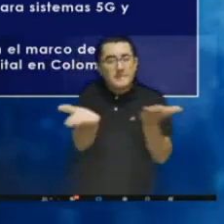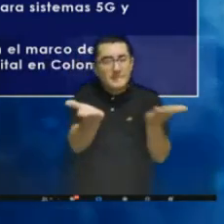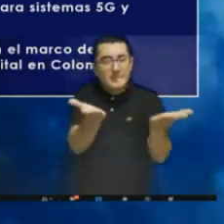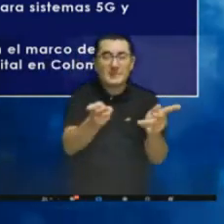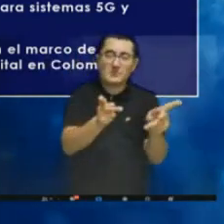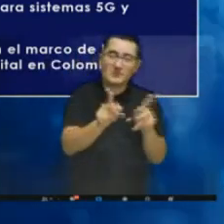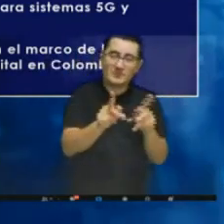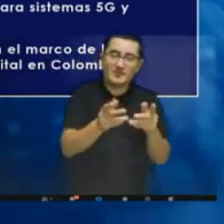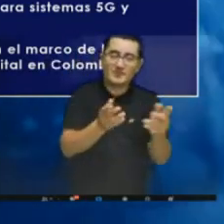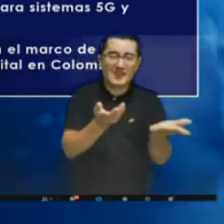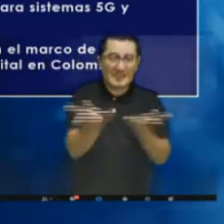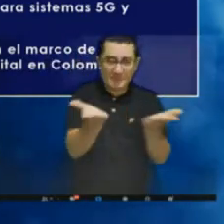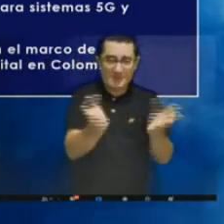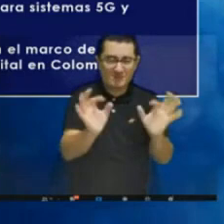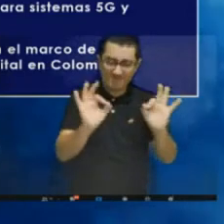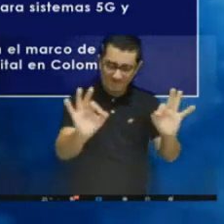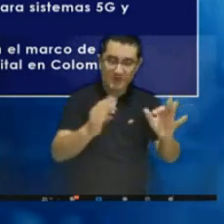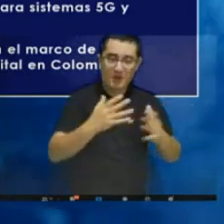the service.